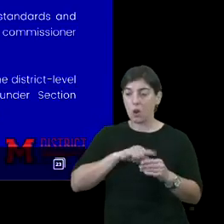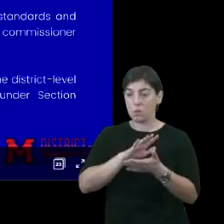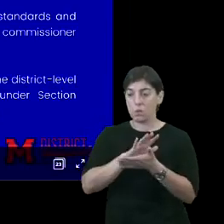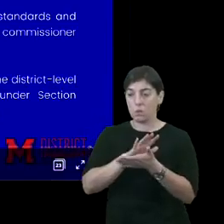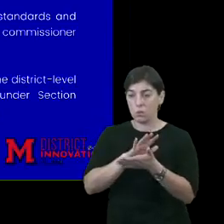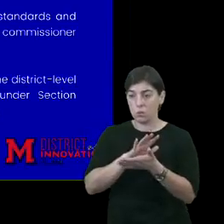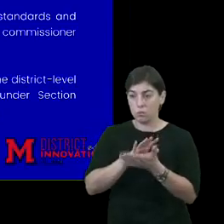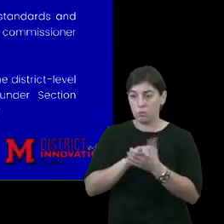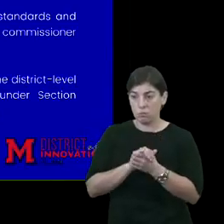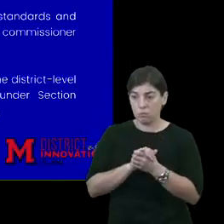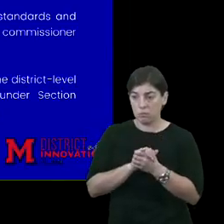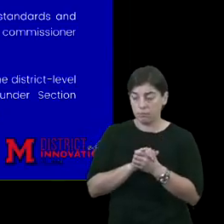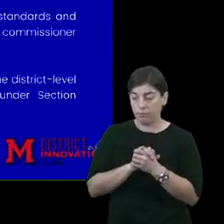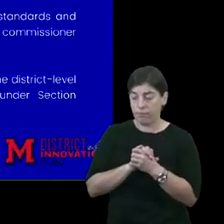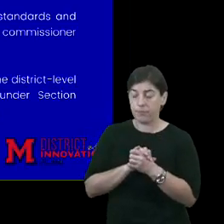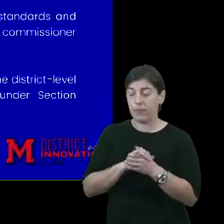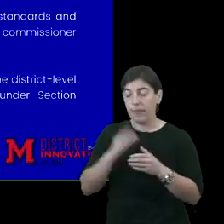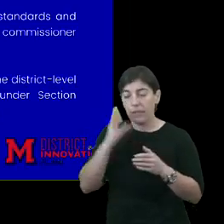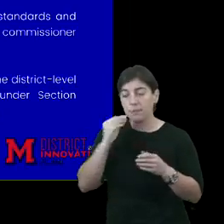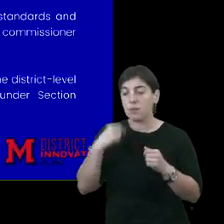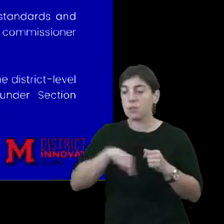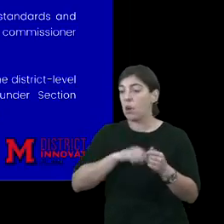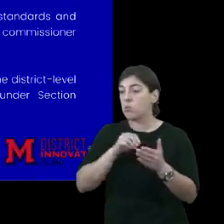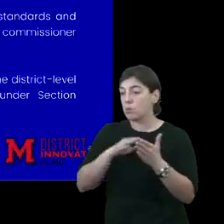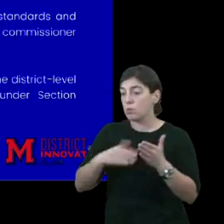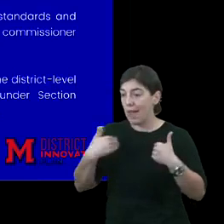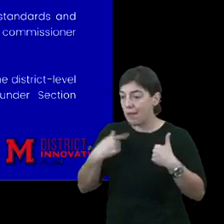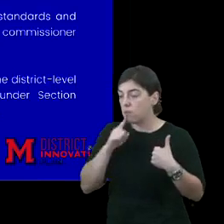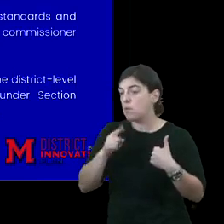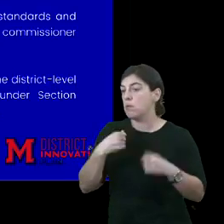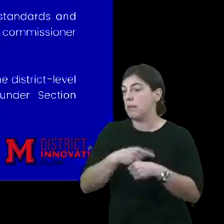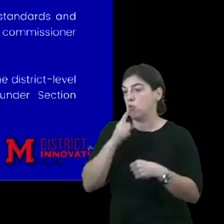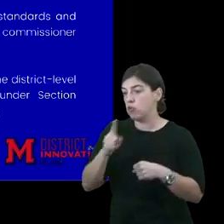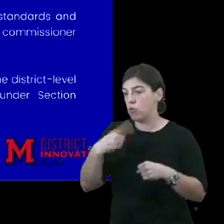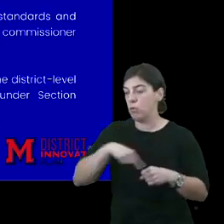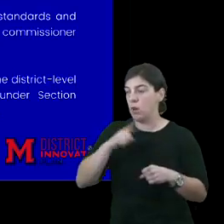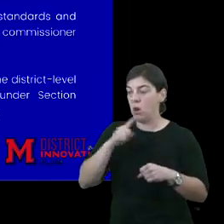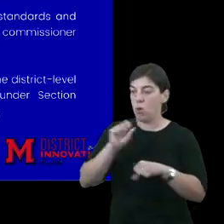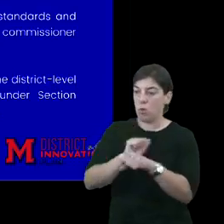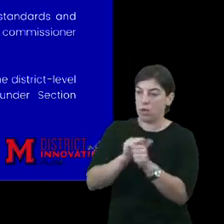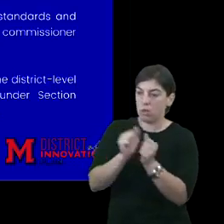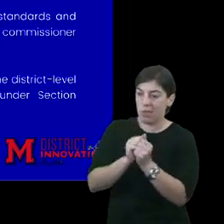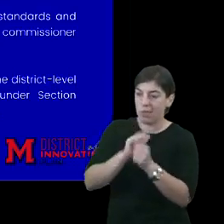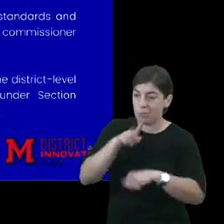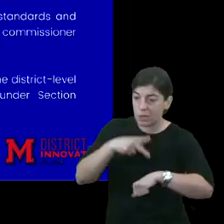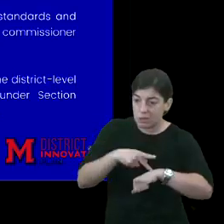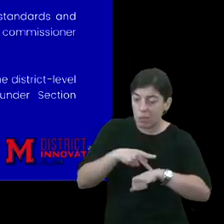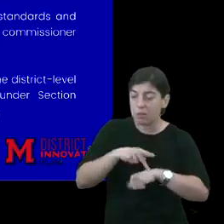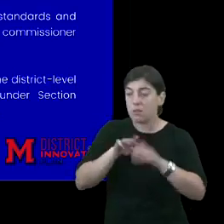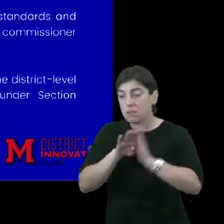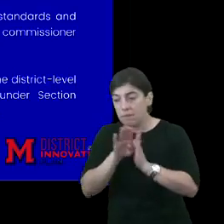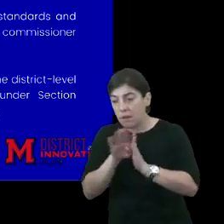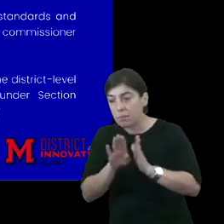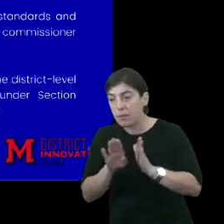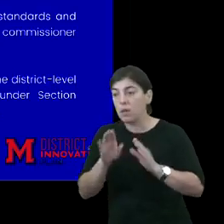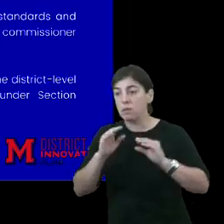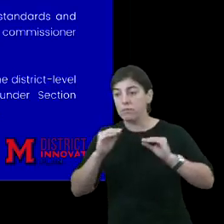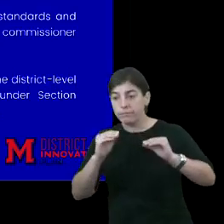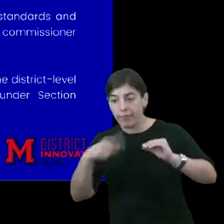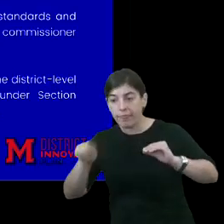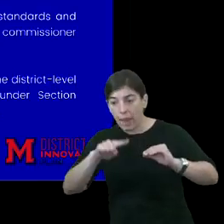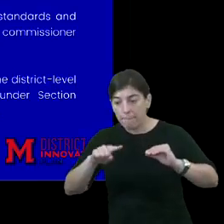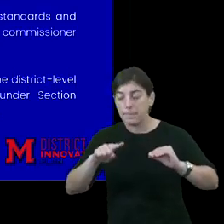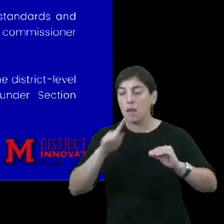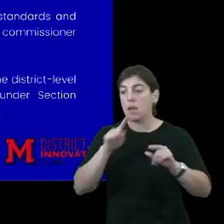and our scholars have. We really want to ensure that we are working with principals, we're developing them, we're coaching them